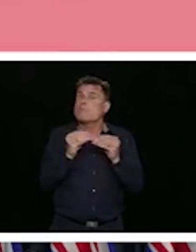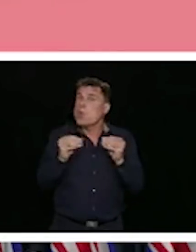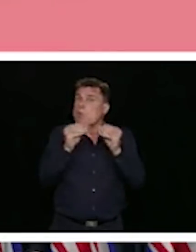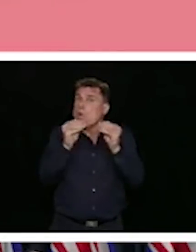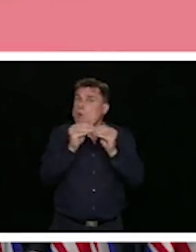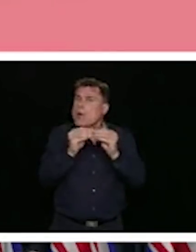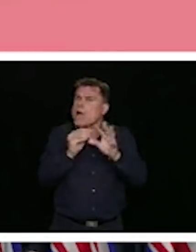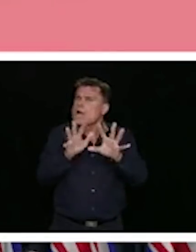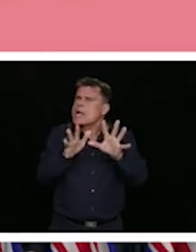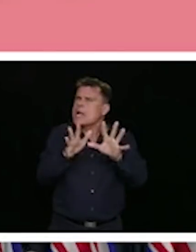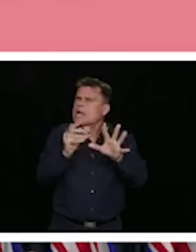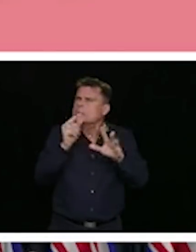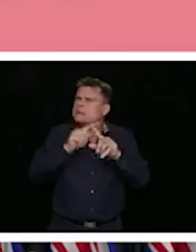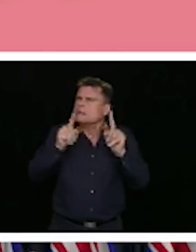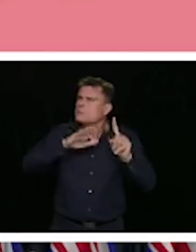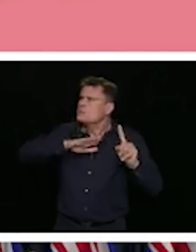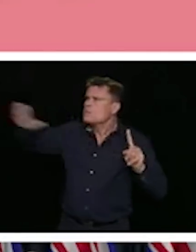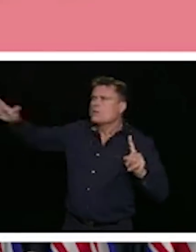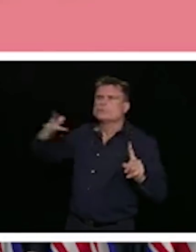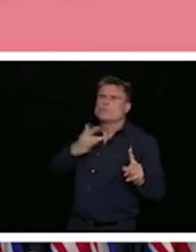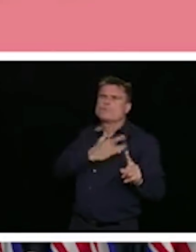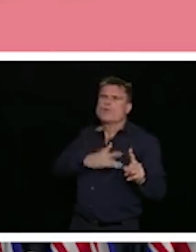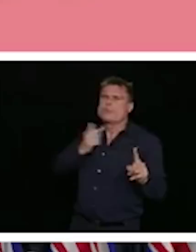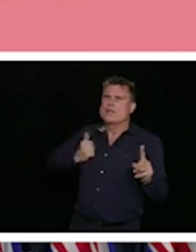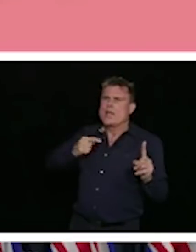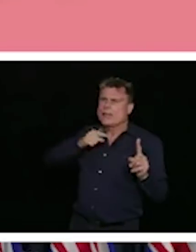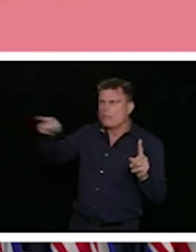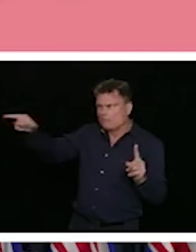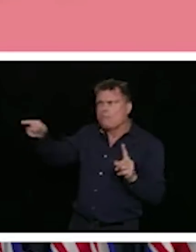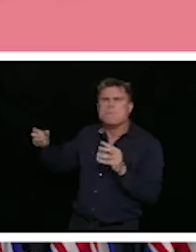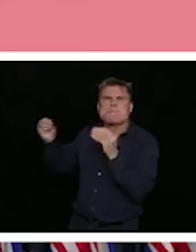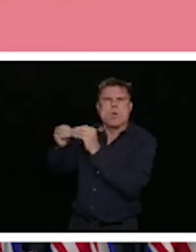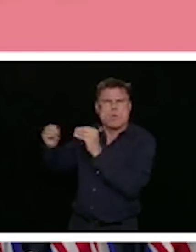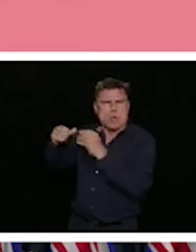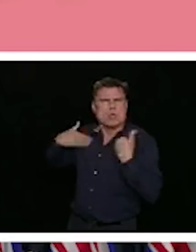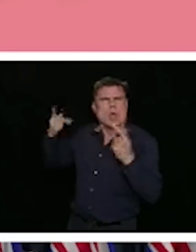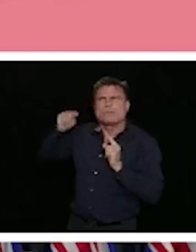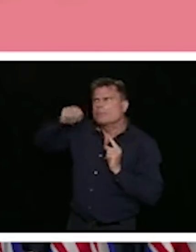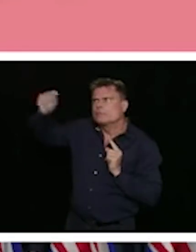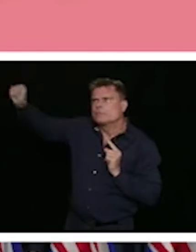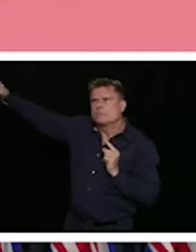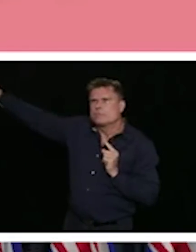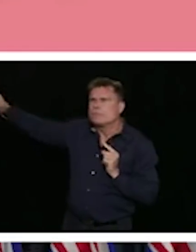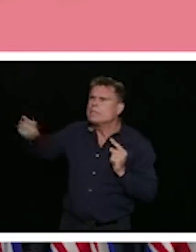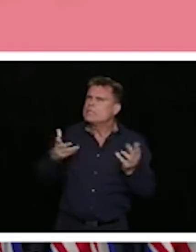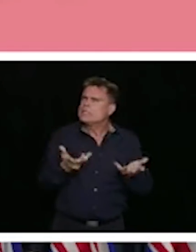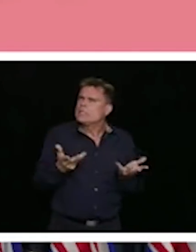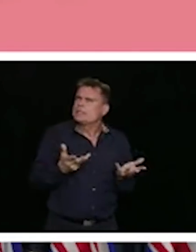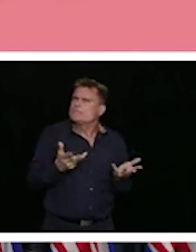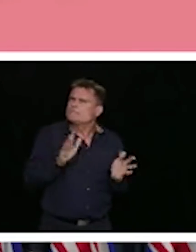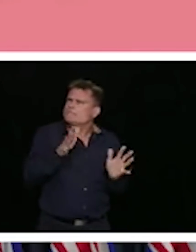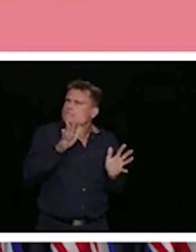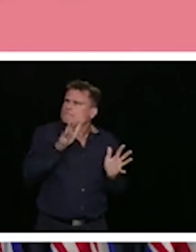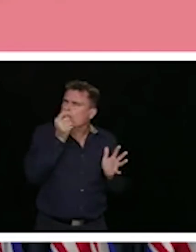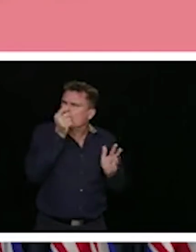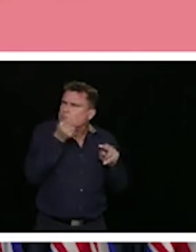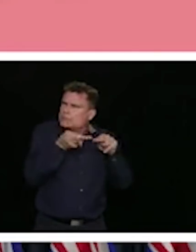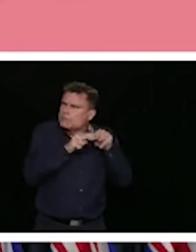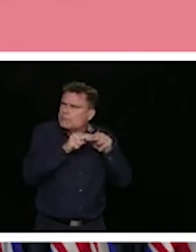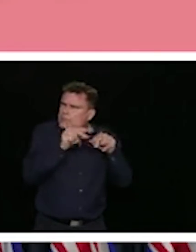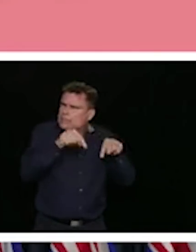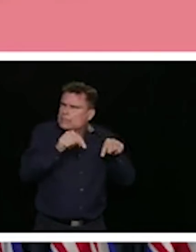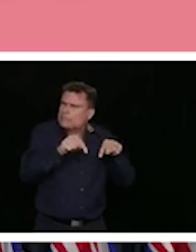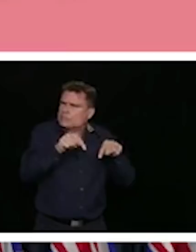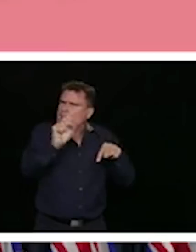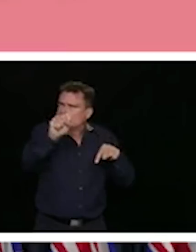and most of the cases that have arisen over the last weekend and the last few days have been in people in their 20s